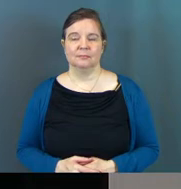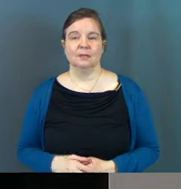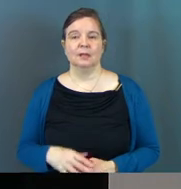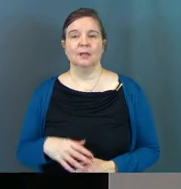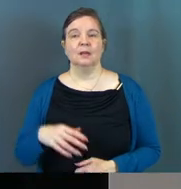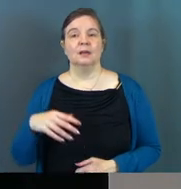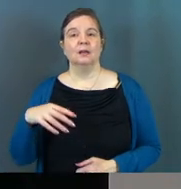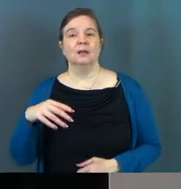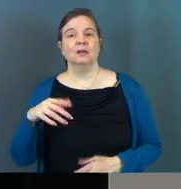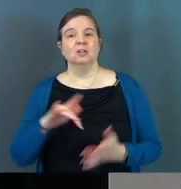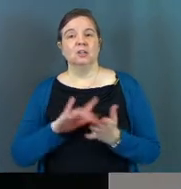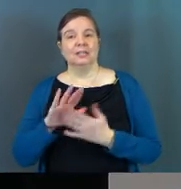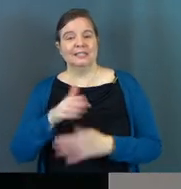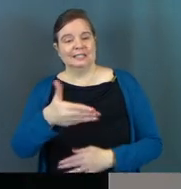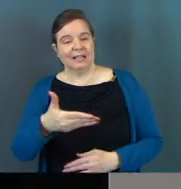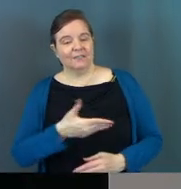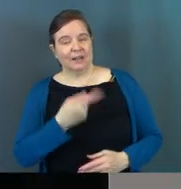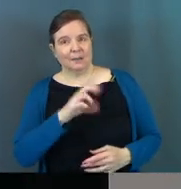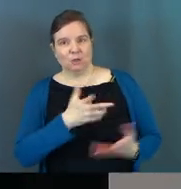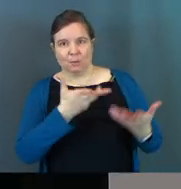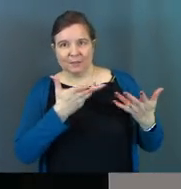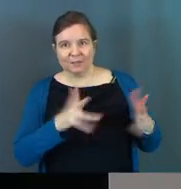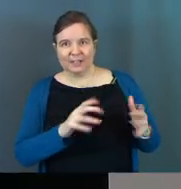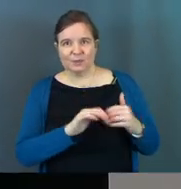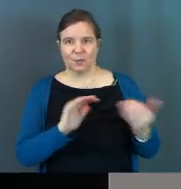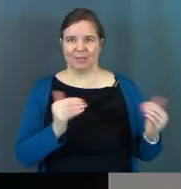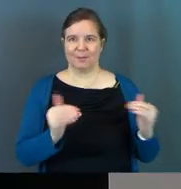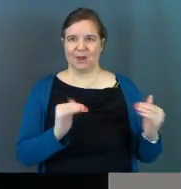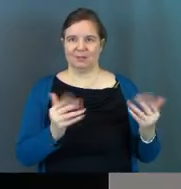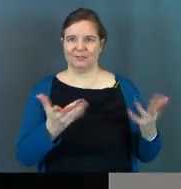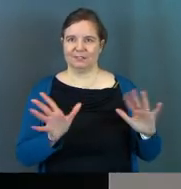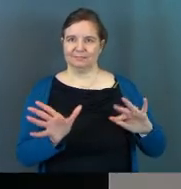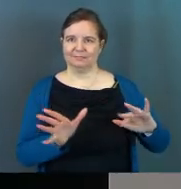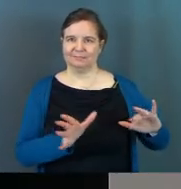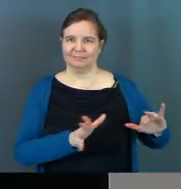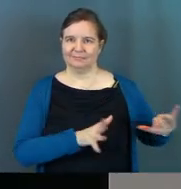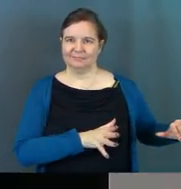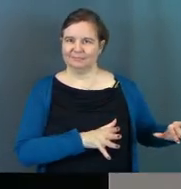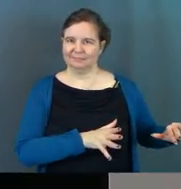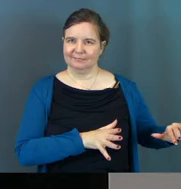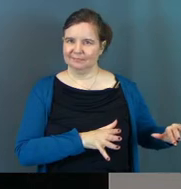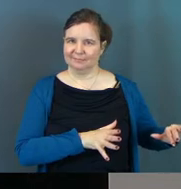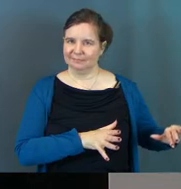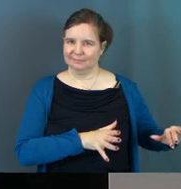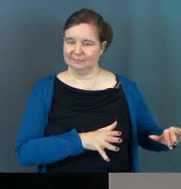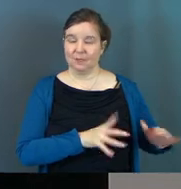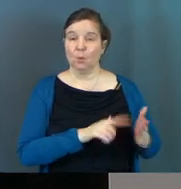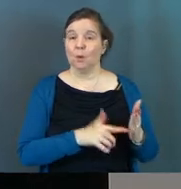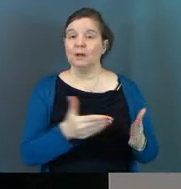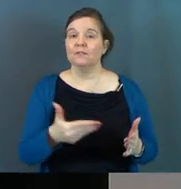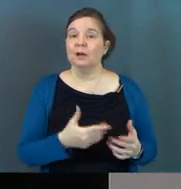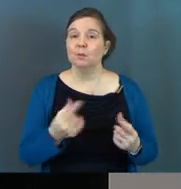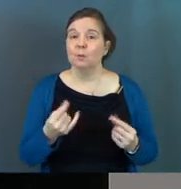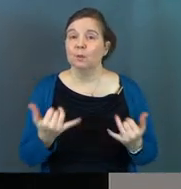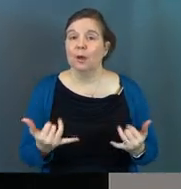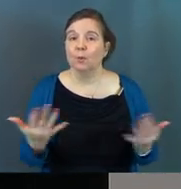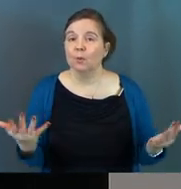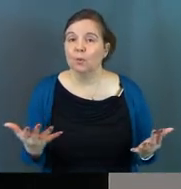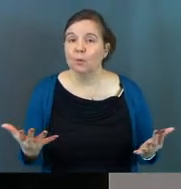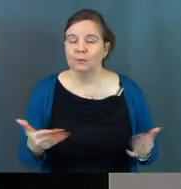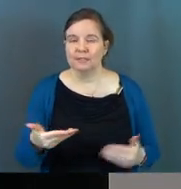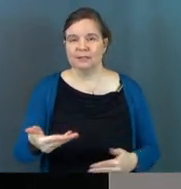He's inviting him to be done with the comparison identity. And what is he inviting him to do?